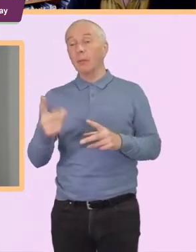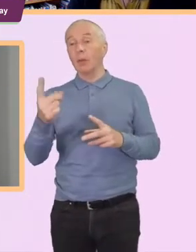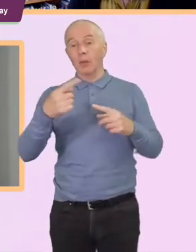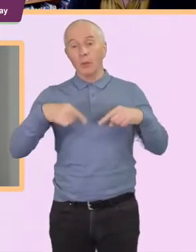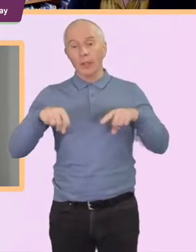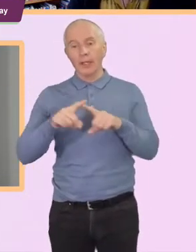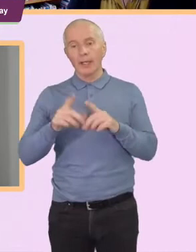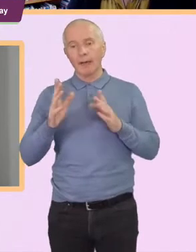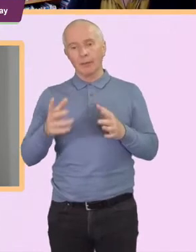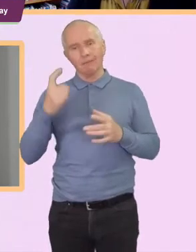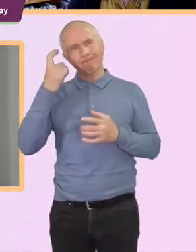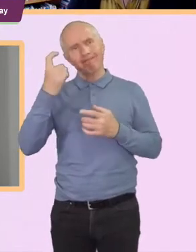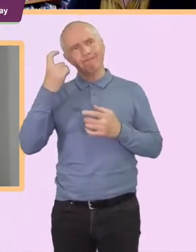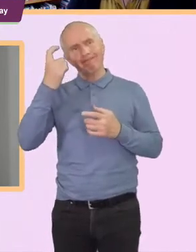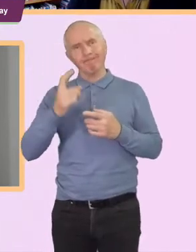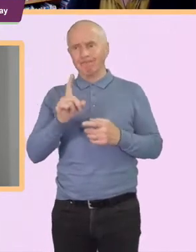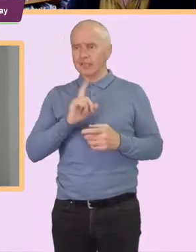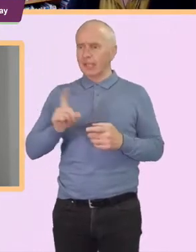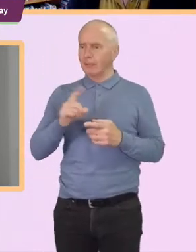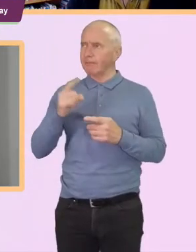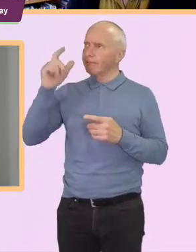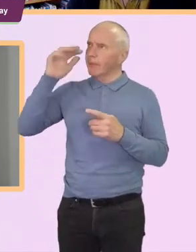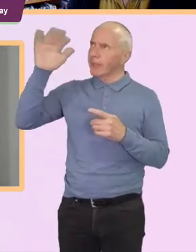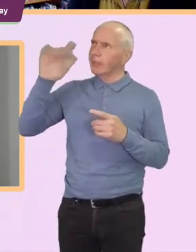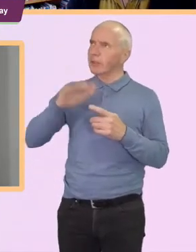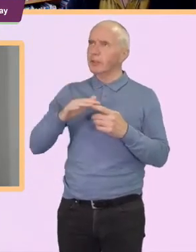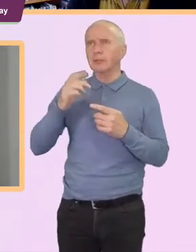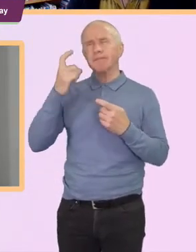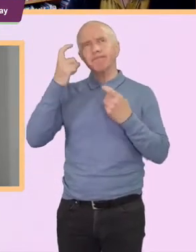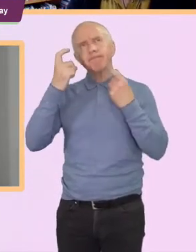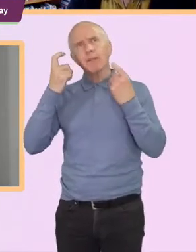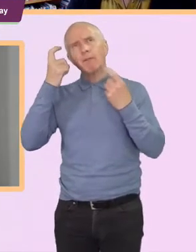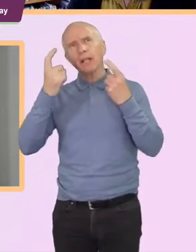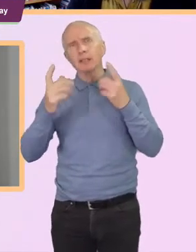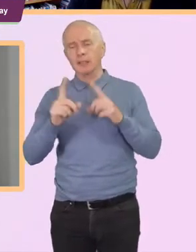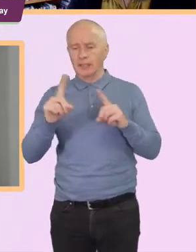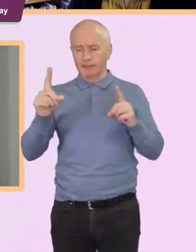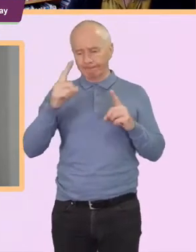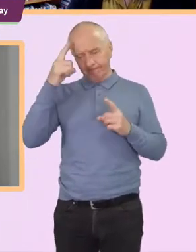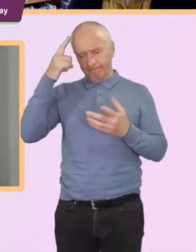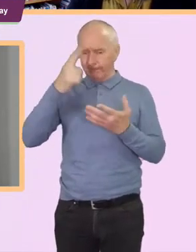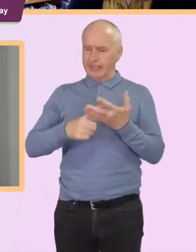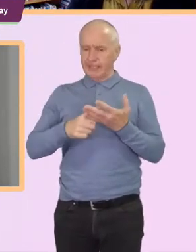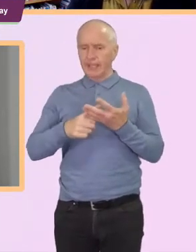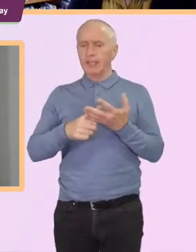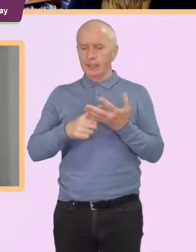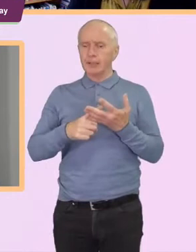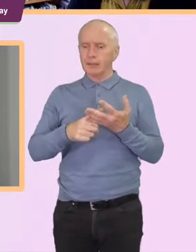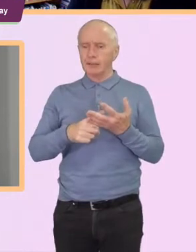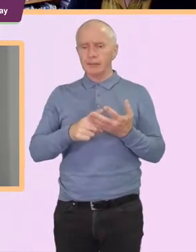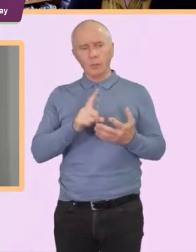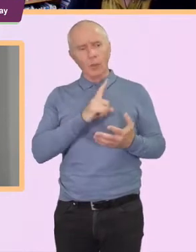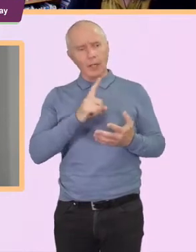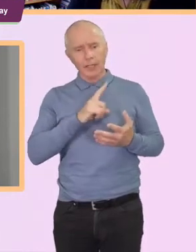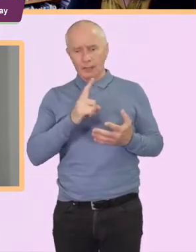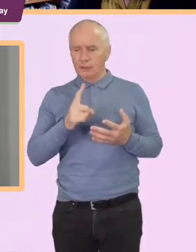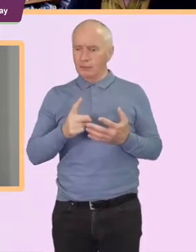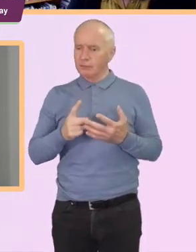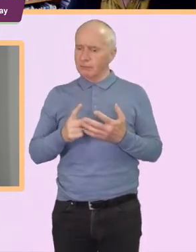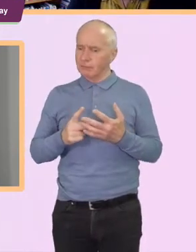theological reflection and come to some conclusions about the rationale as to why this is important